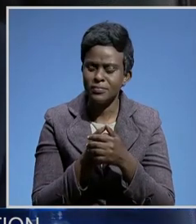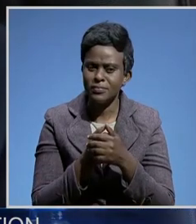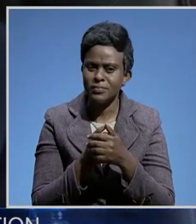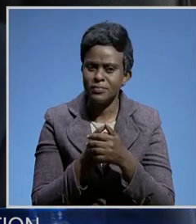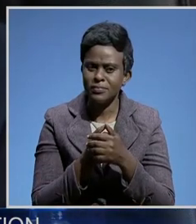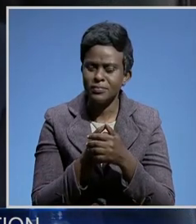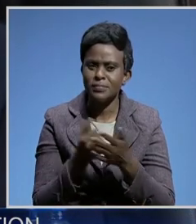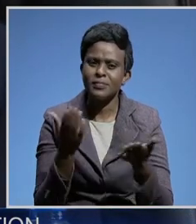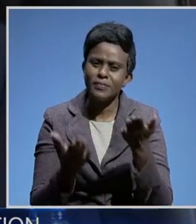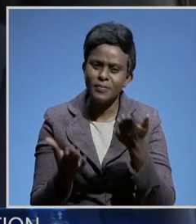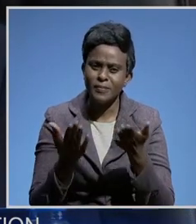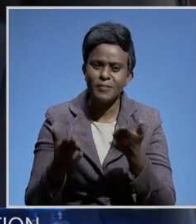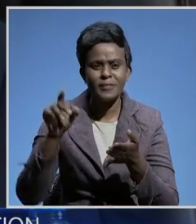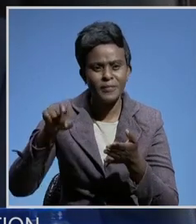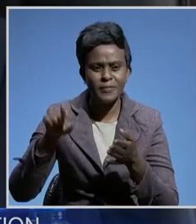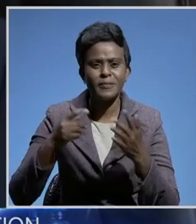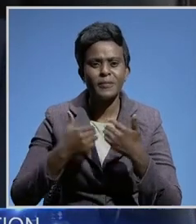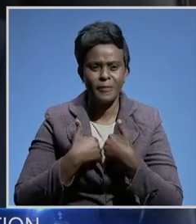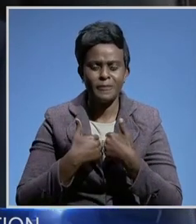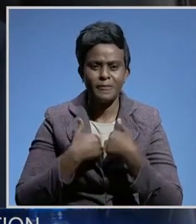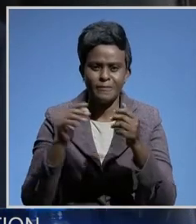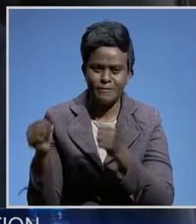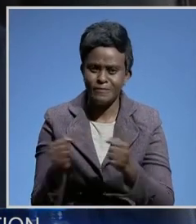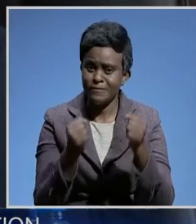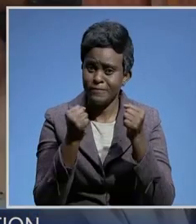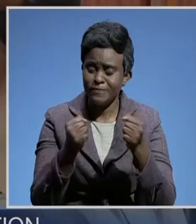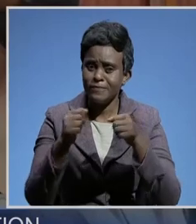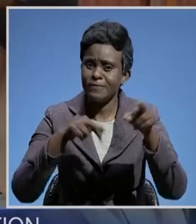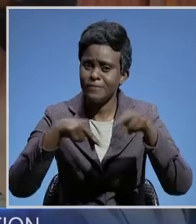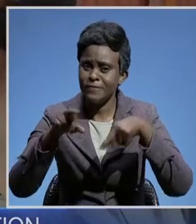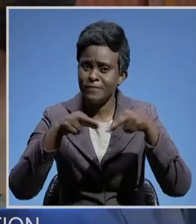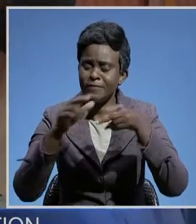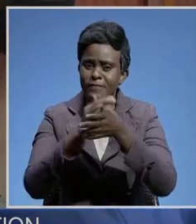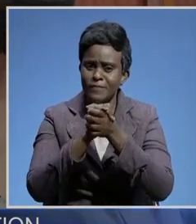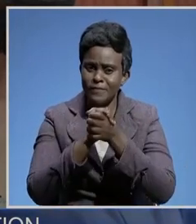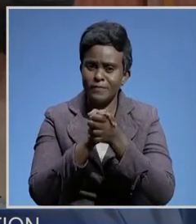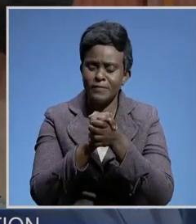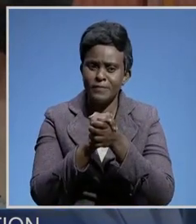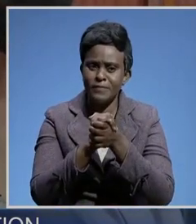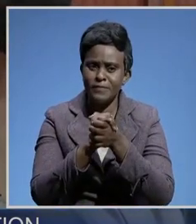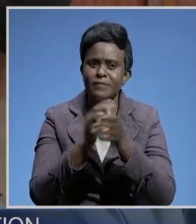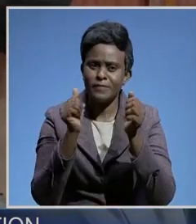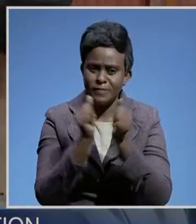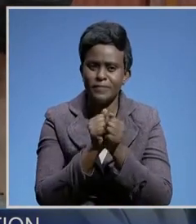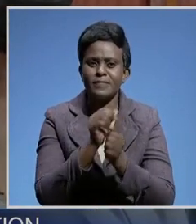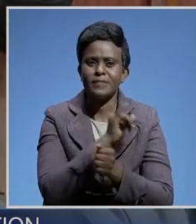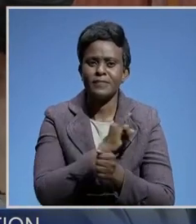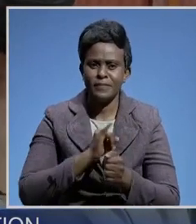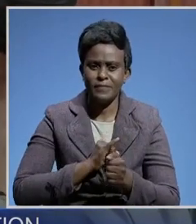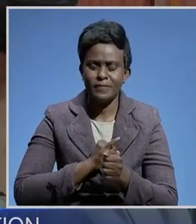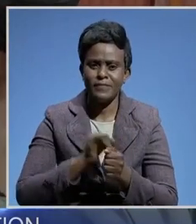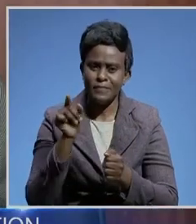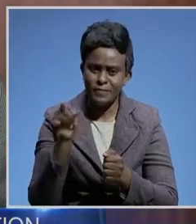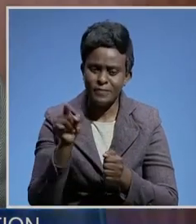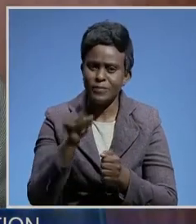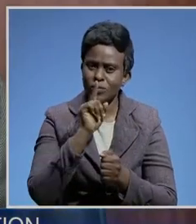Probably we need to have a strengthening relationship with the industry. This really,